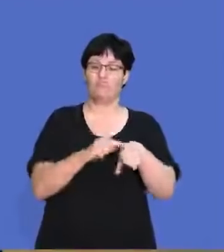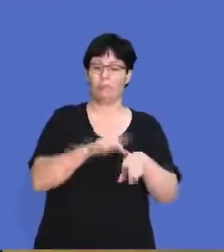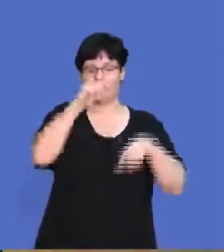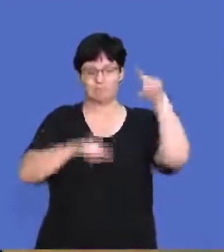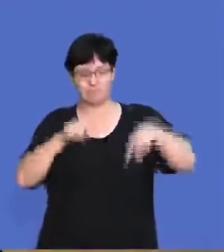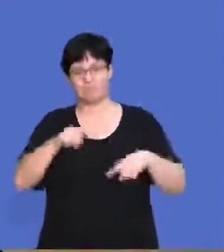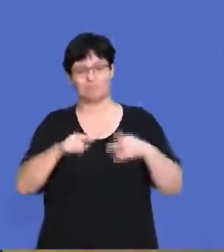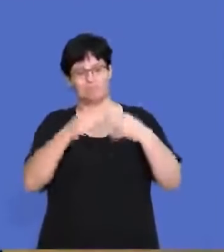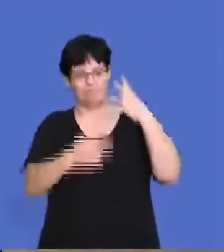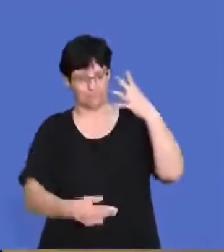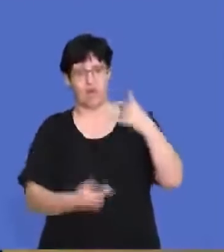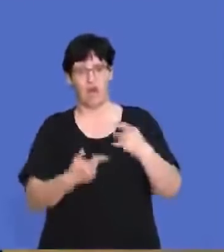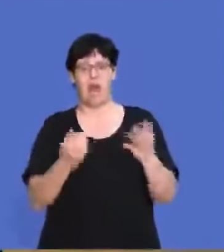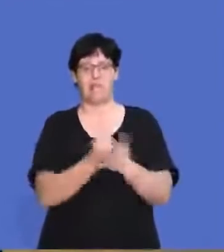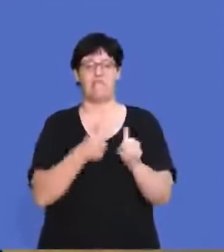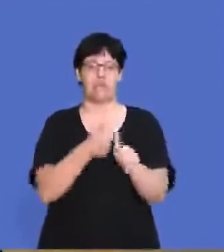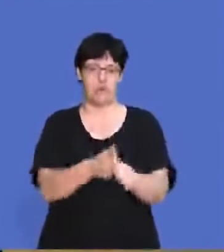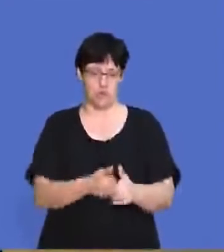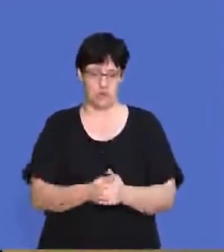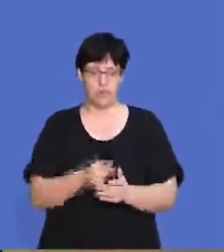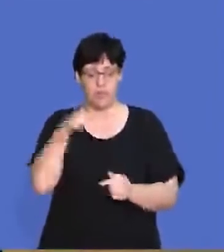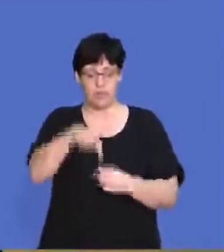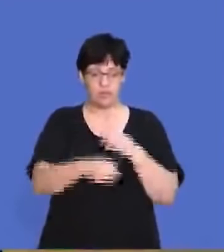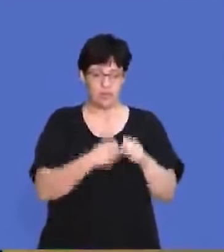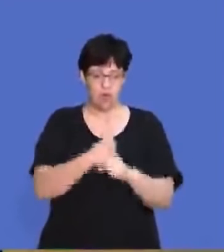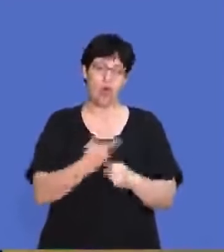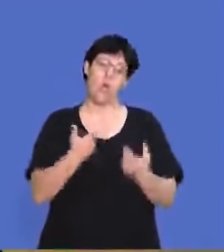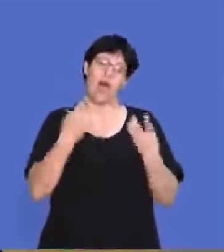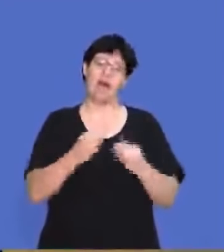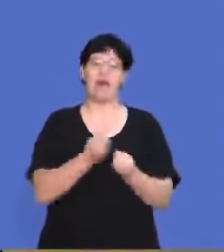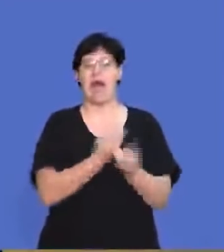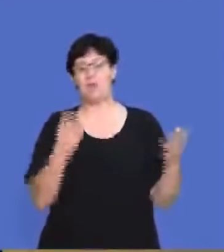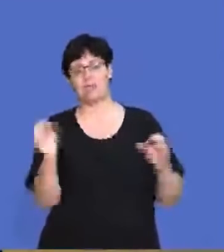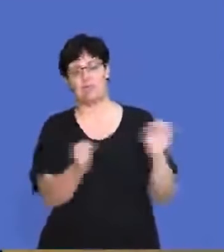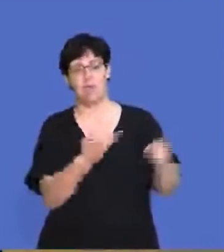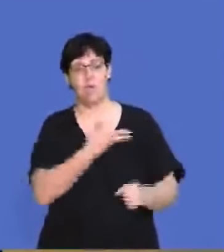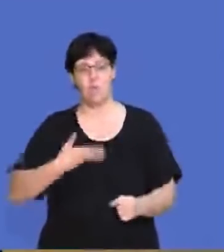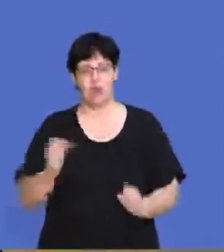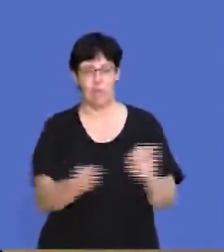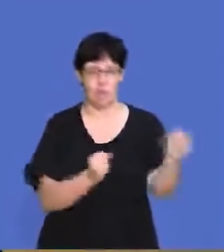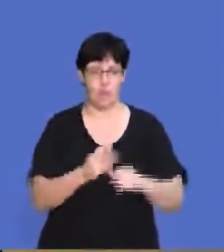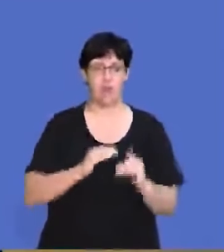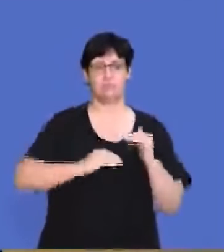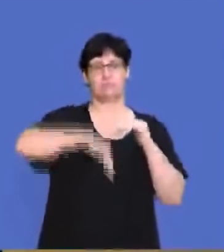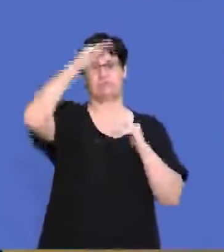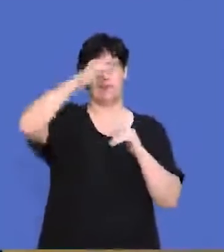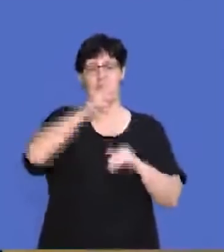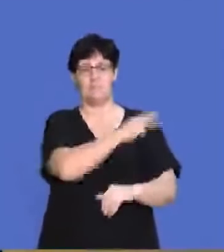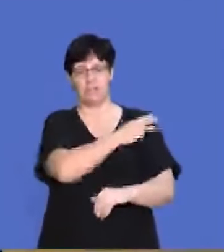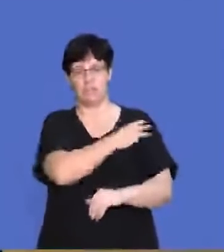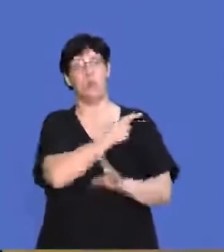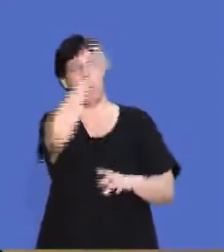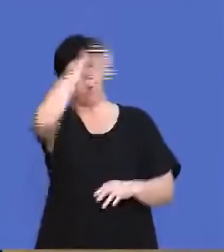the country? So you have to have a plan. Say, right, by this year, we're going to employ so many more women in the top